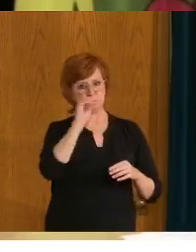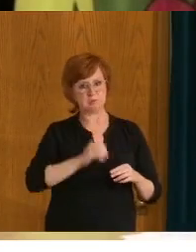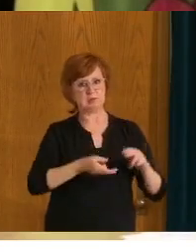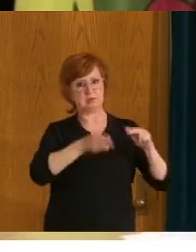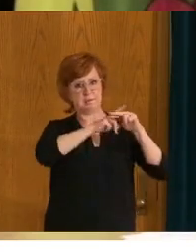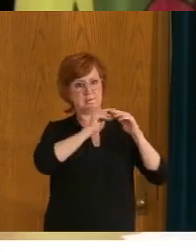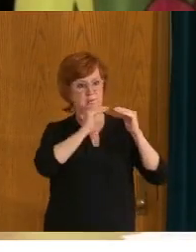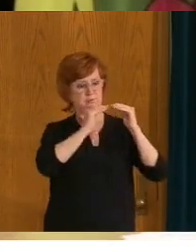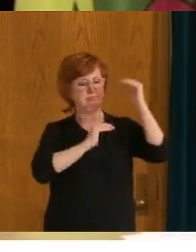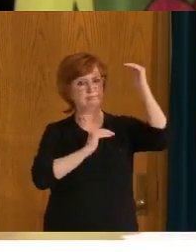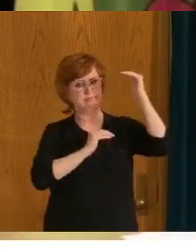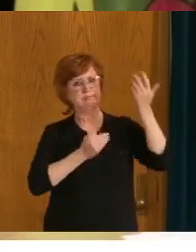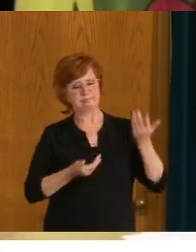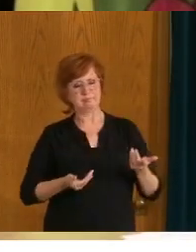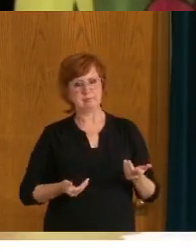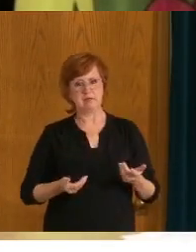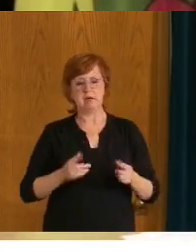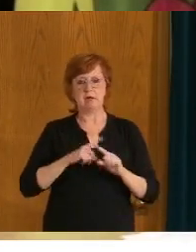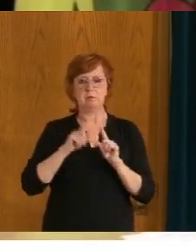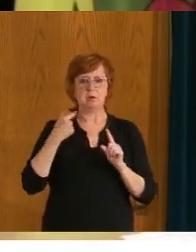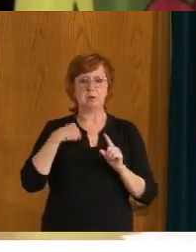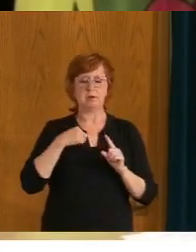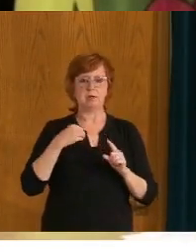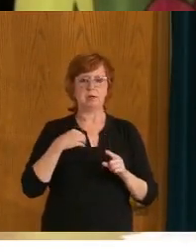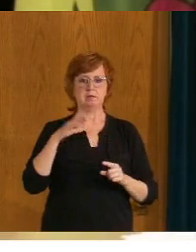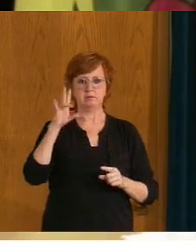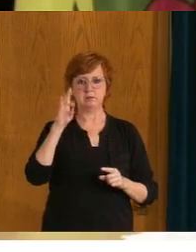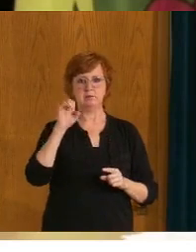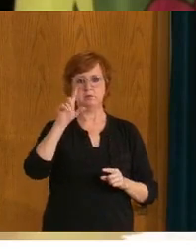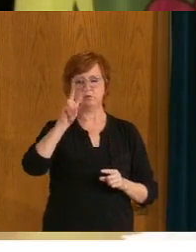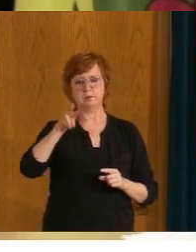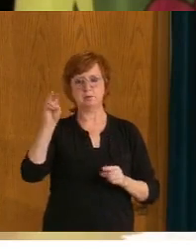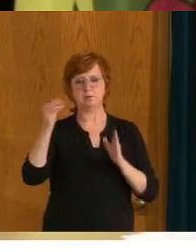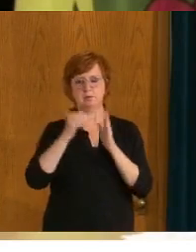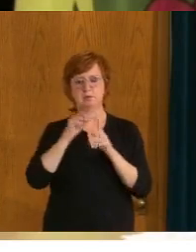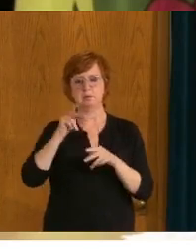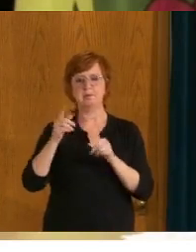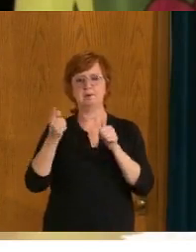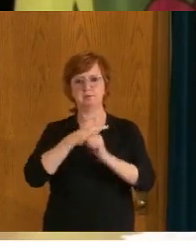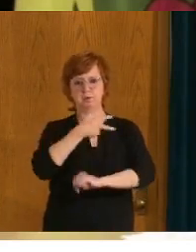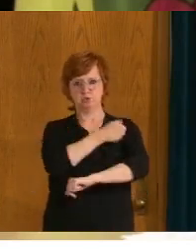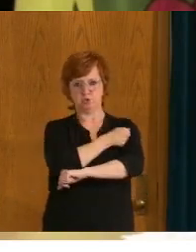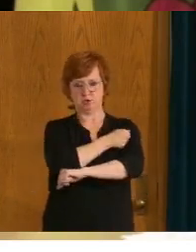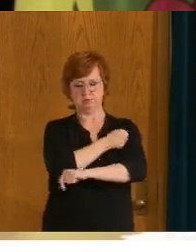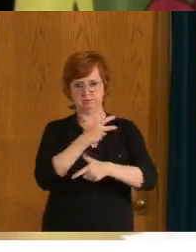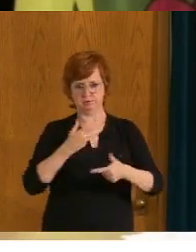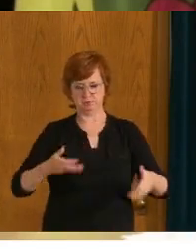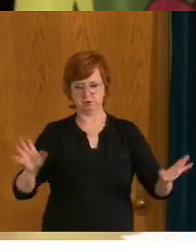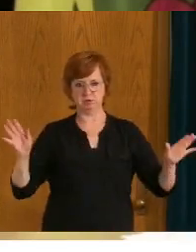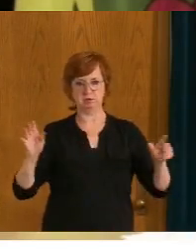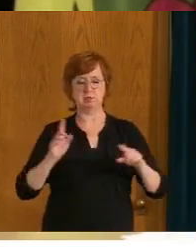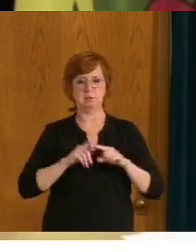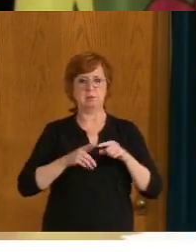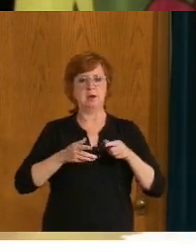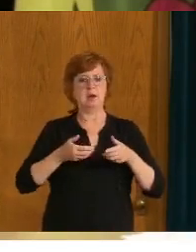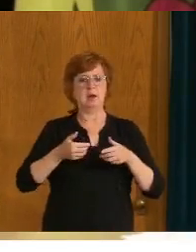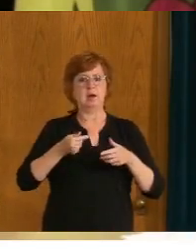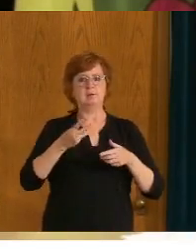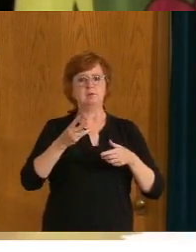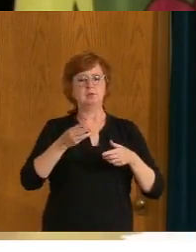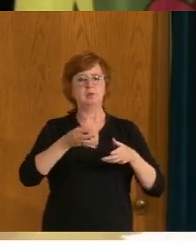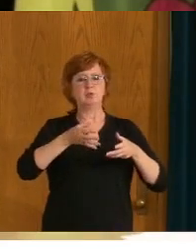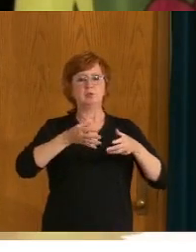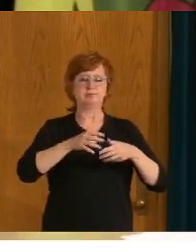722,000 people have, uh, received the first shot. But yes, we want to continue to encourage, those, those few hundred thousand people